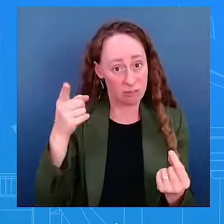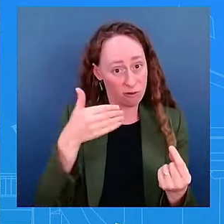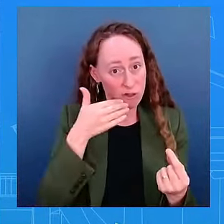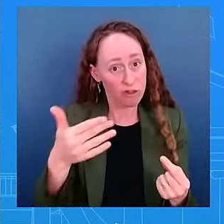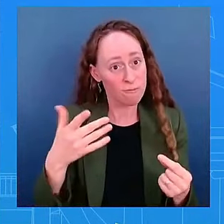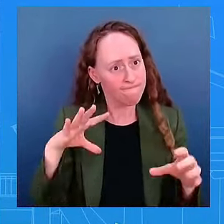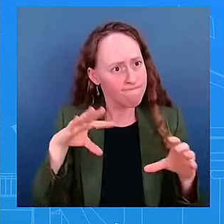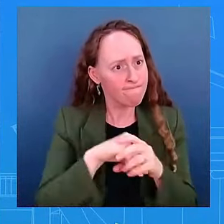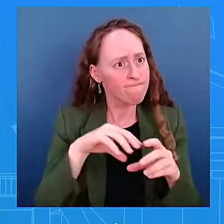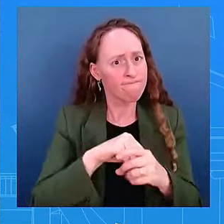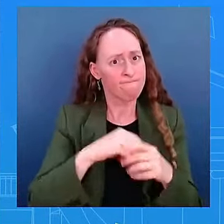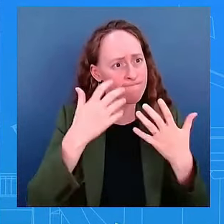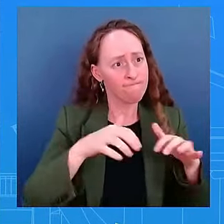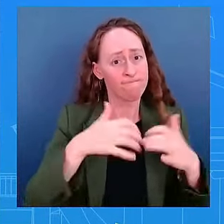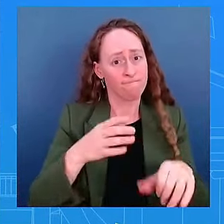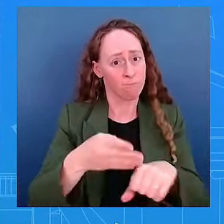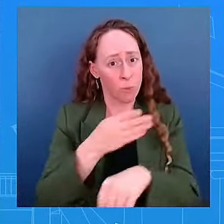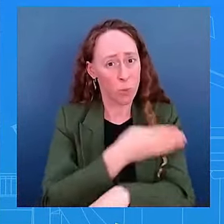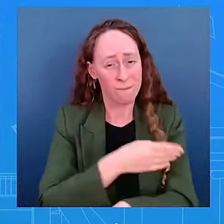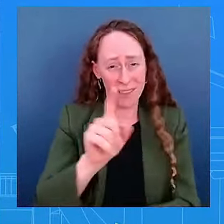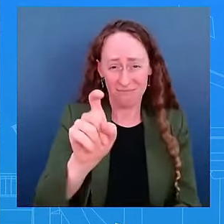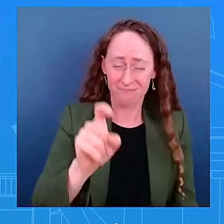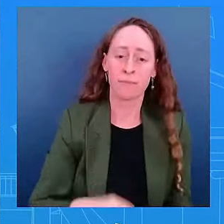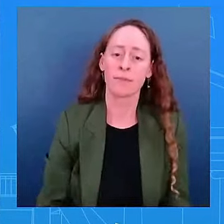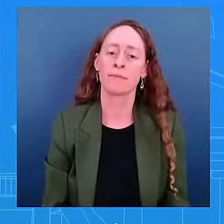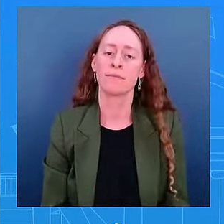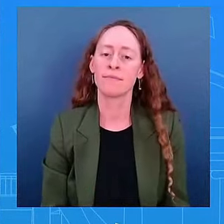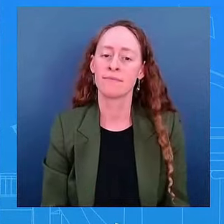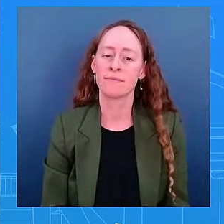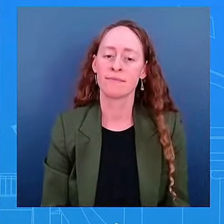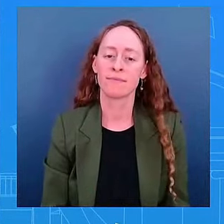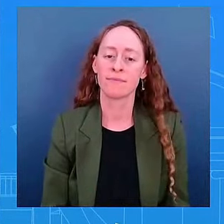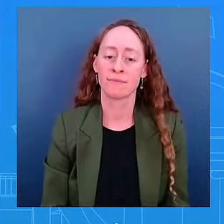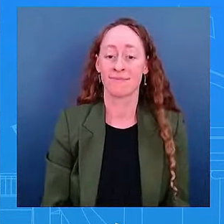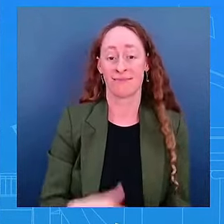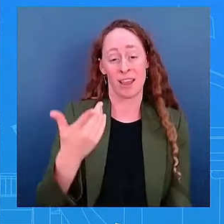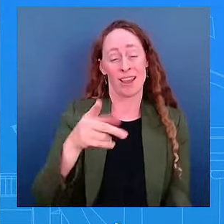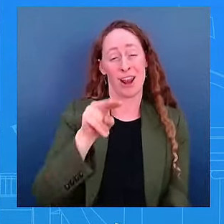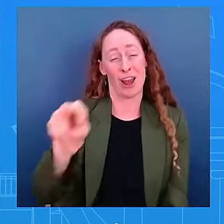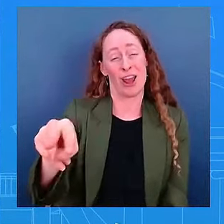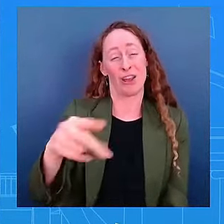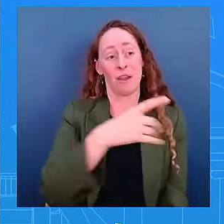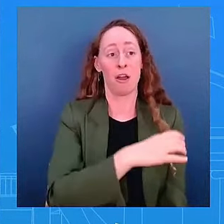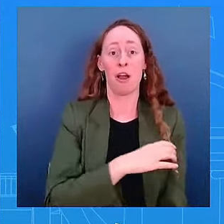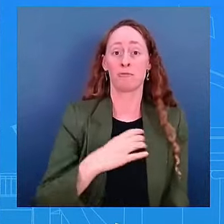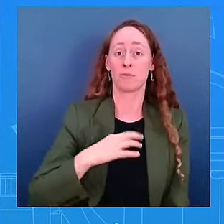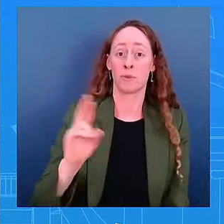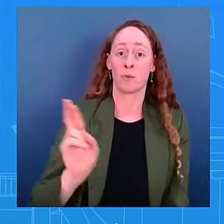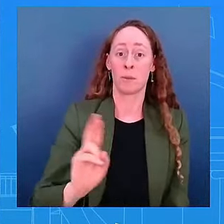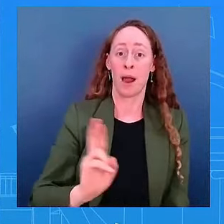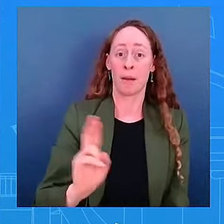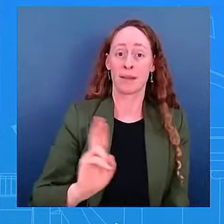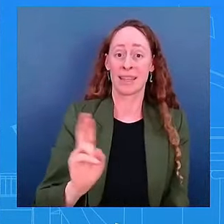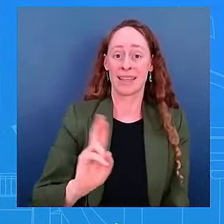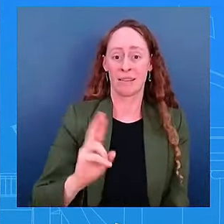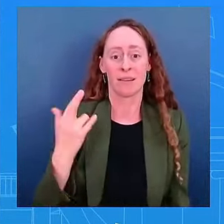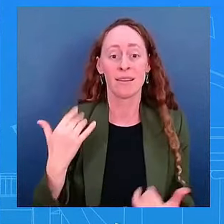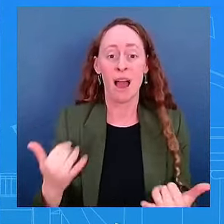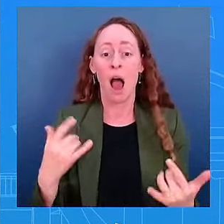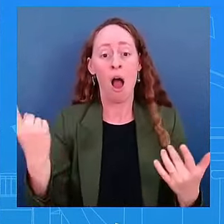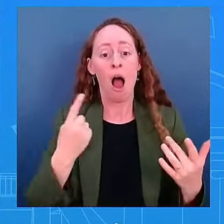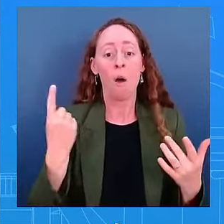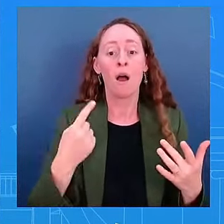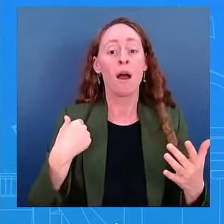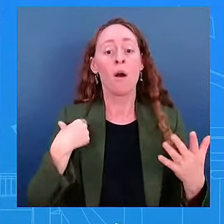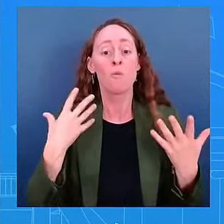congressional Republicans. They continue doing their continue with their month long blockade of critical resources that we need for the border, whether